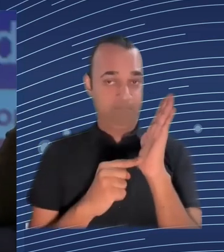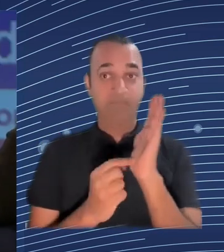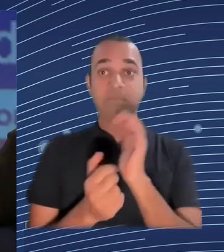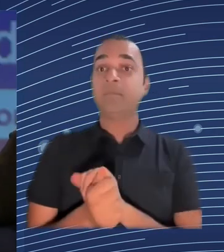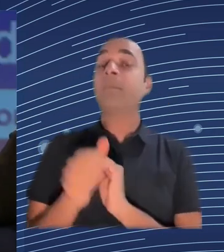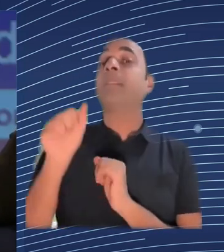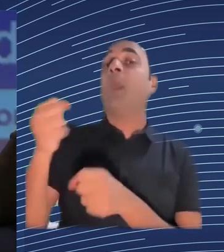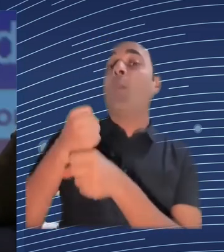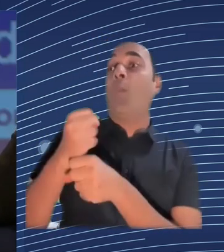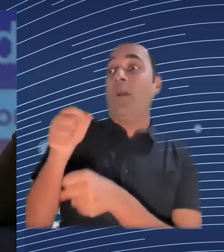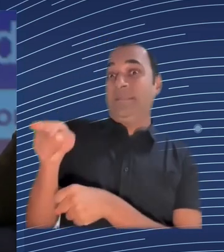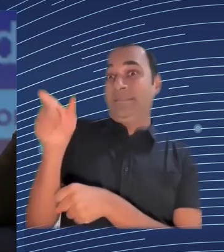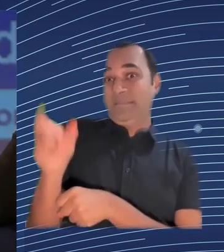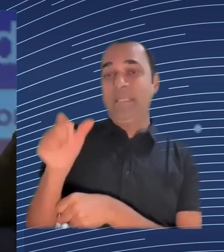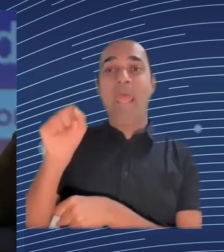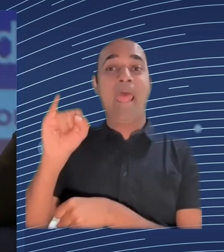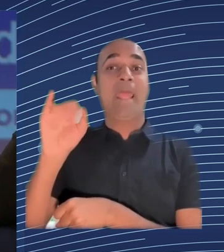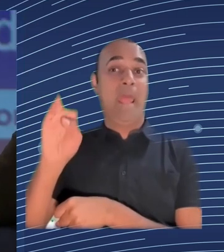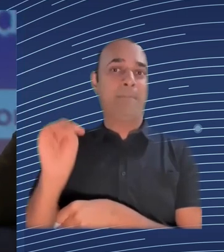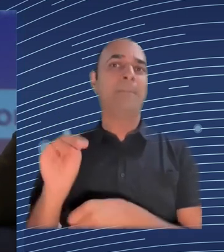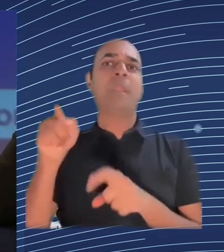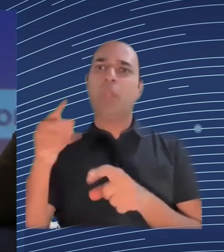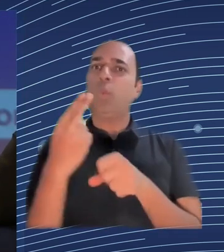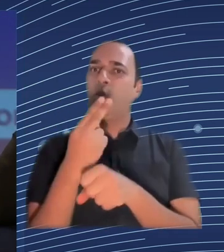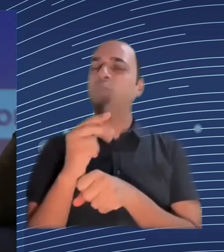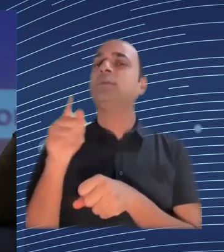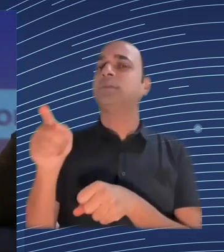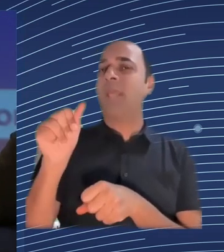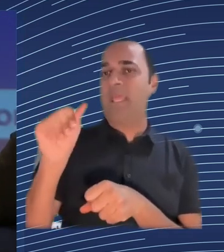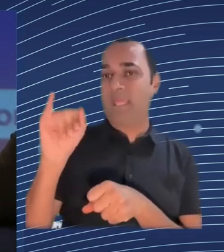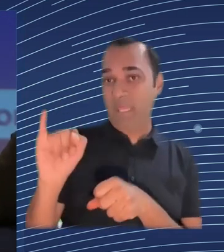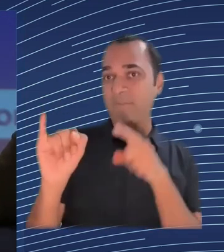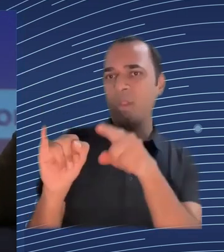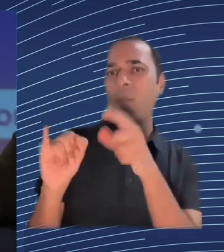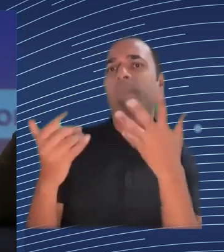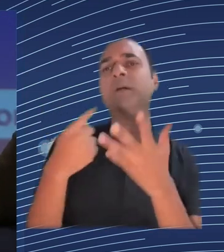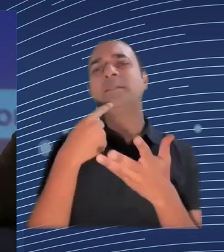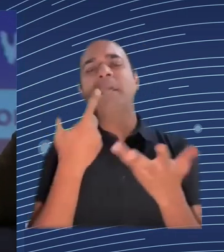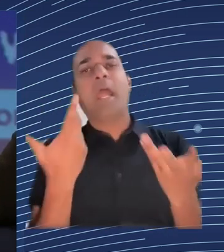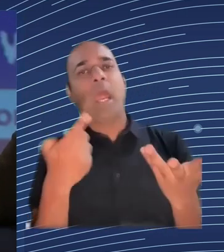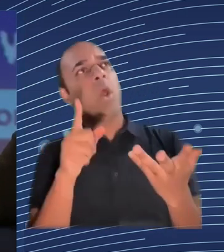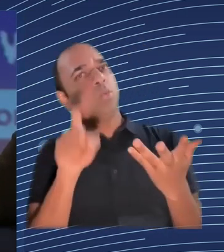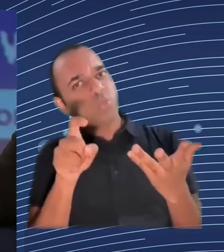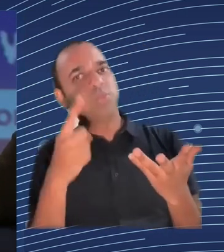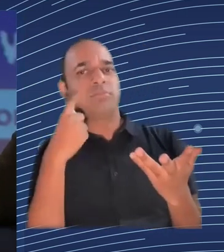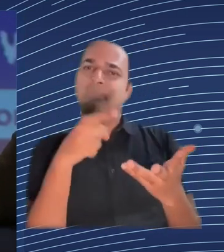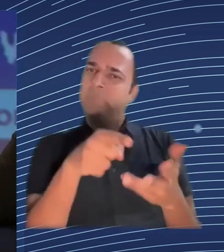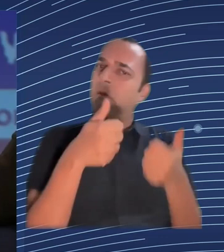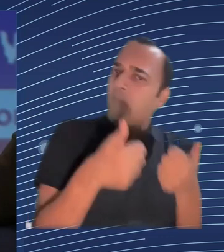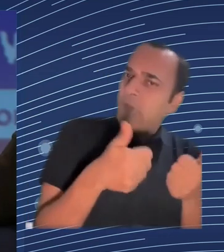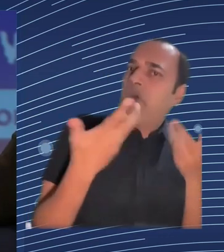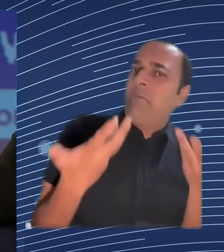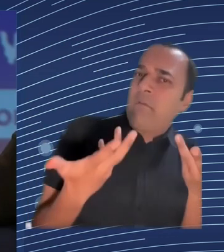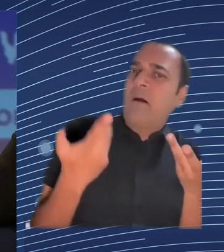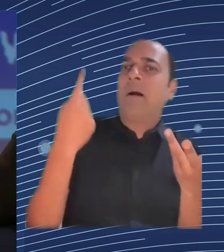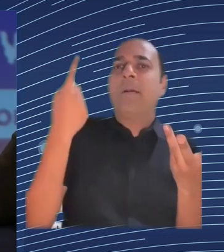second element is education we have to educate employees all the time in how to use AI correctly so